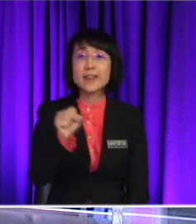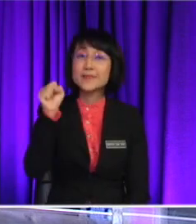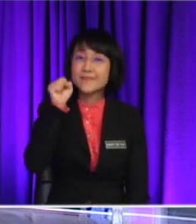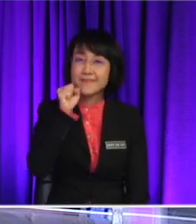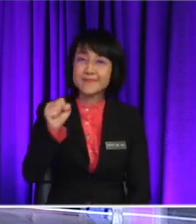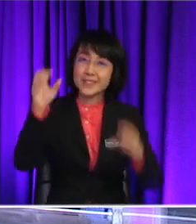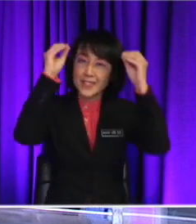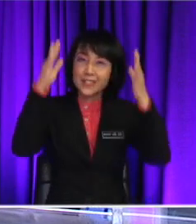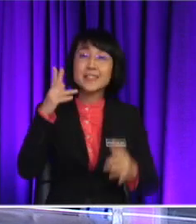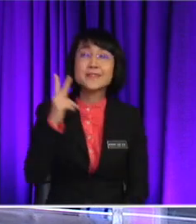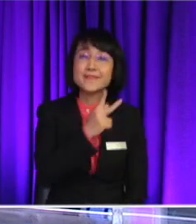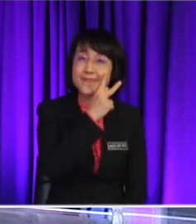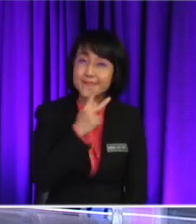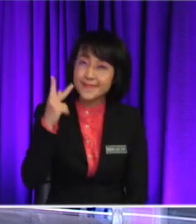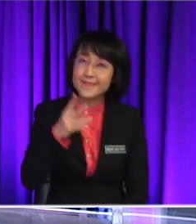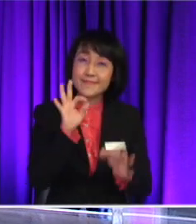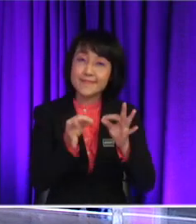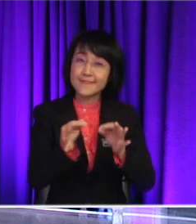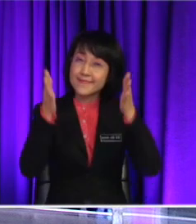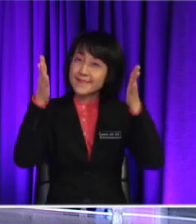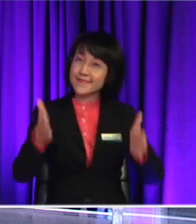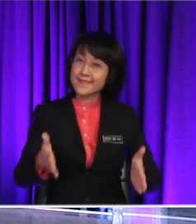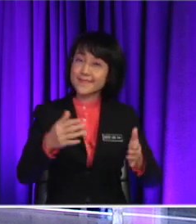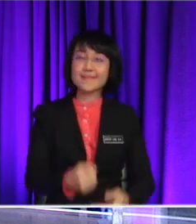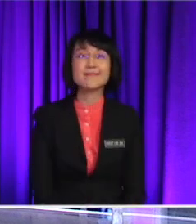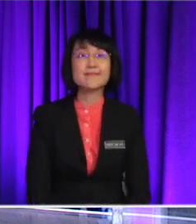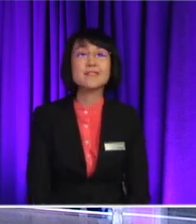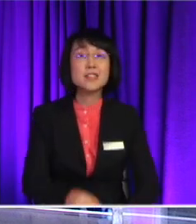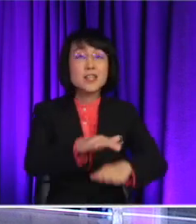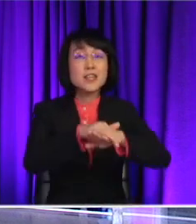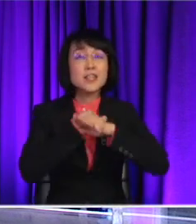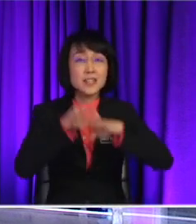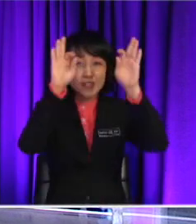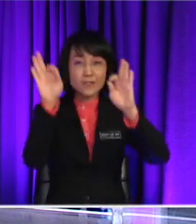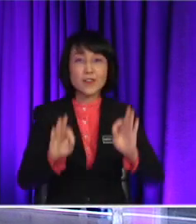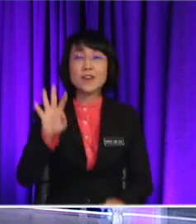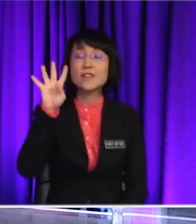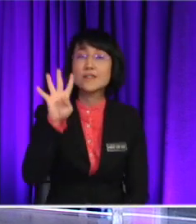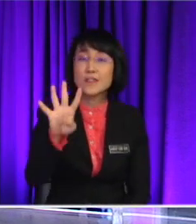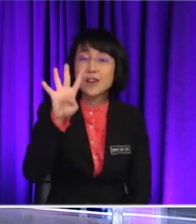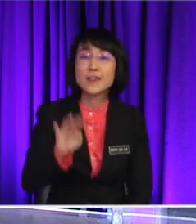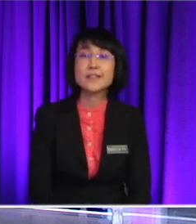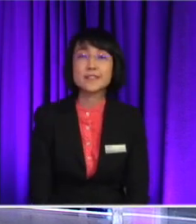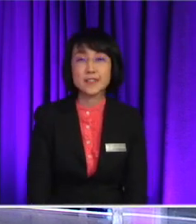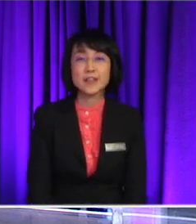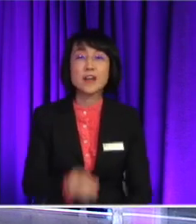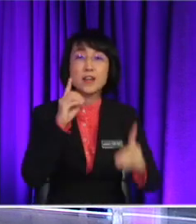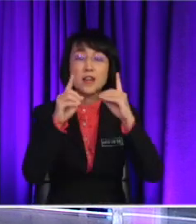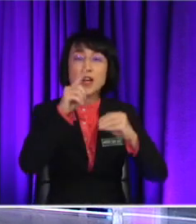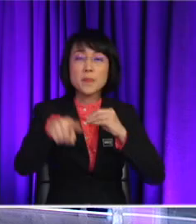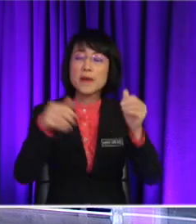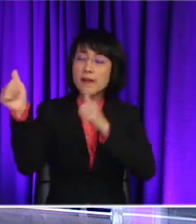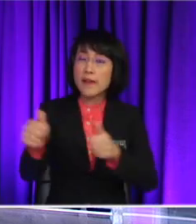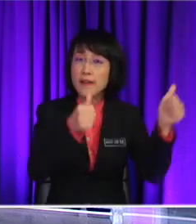Cathy as the sign language interpreter. And our lesson, of course, is English Form 4 where we are talking about air pollution,